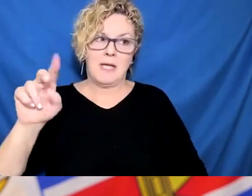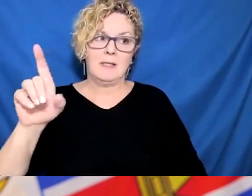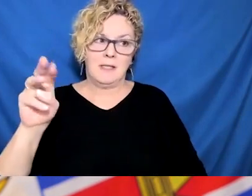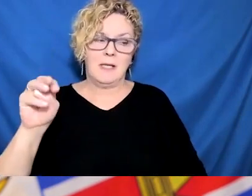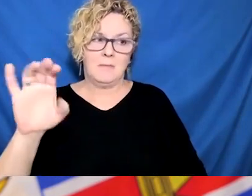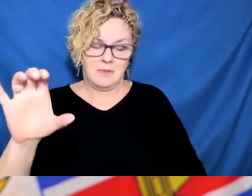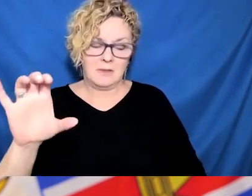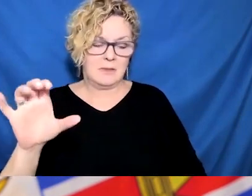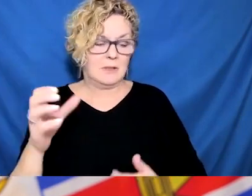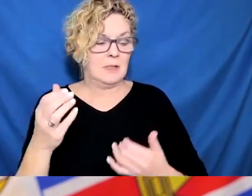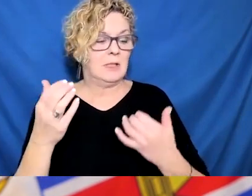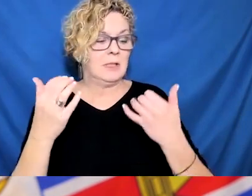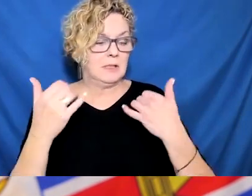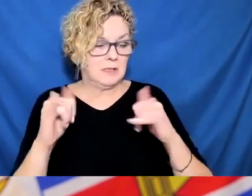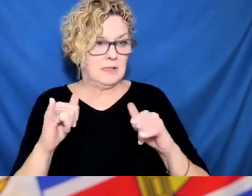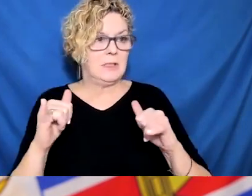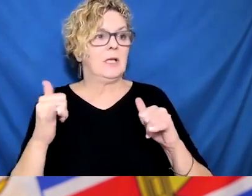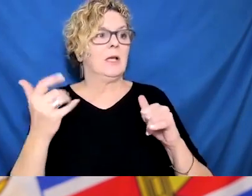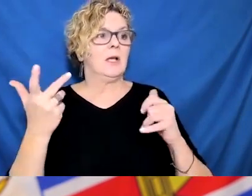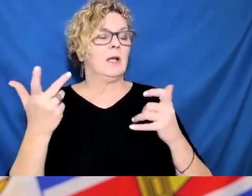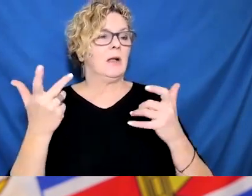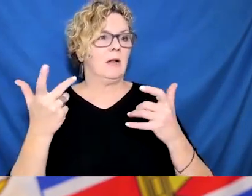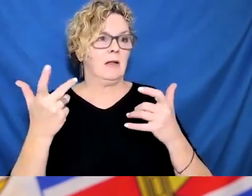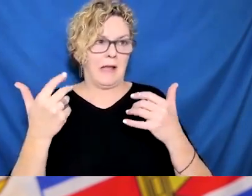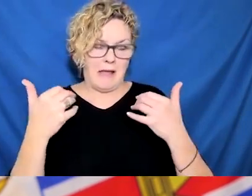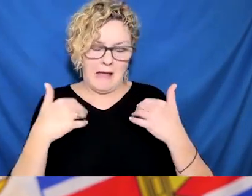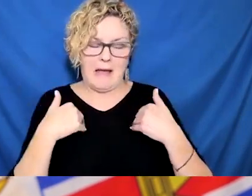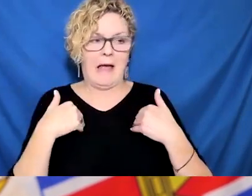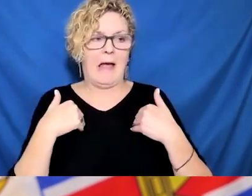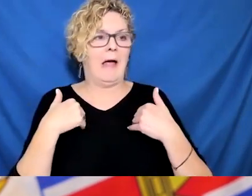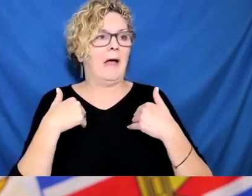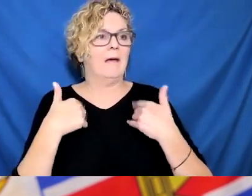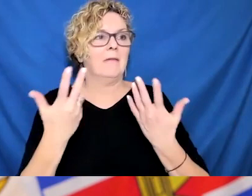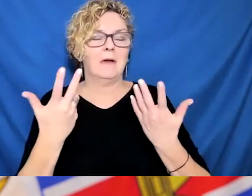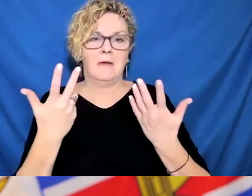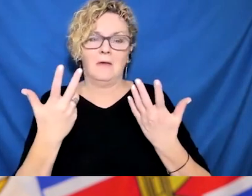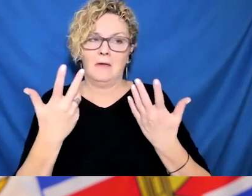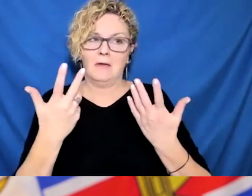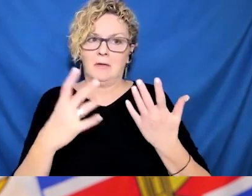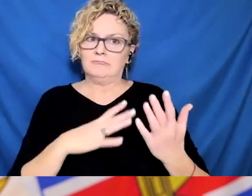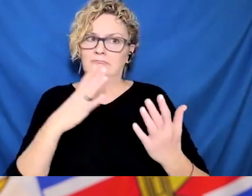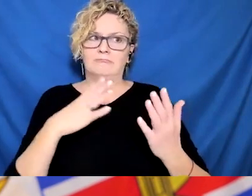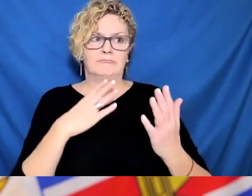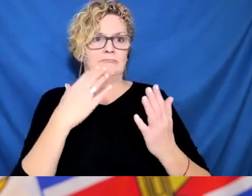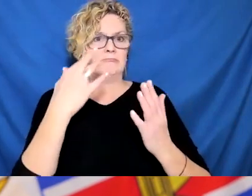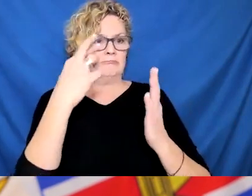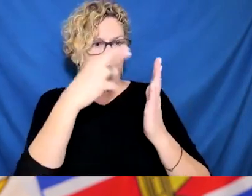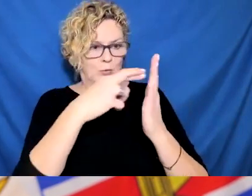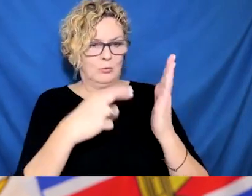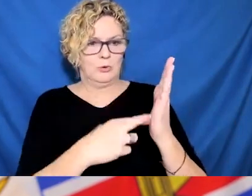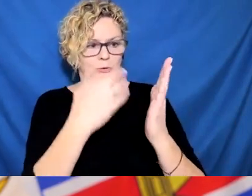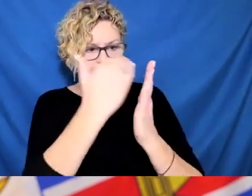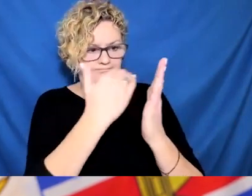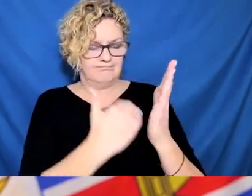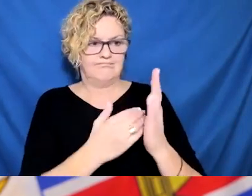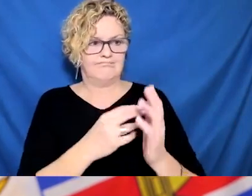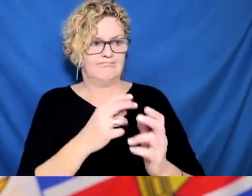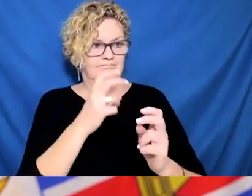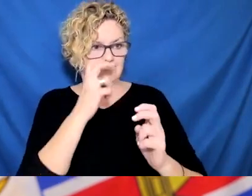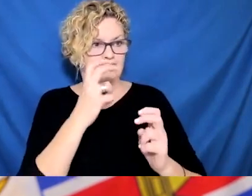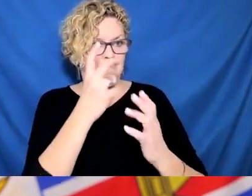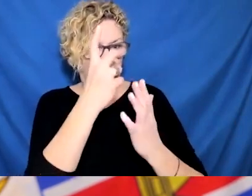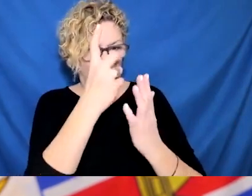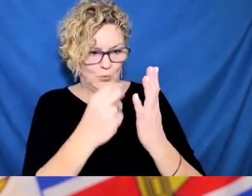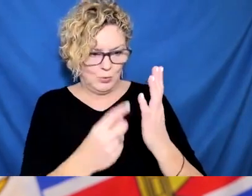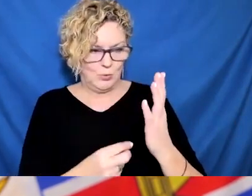we've had a number of different orders. We've gone back to our COVID safety plans. We've put in place some restrictions on gatherings. So this